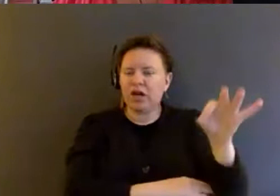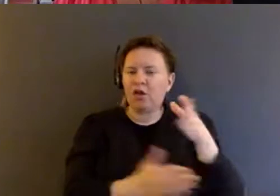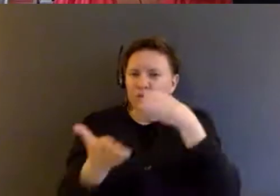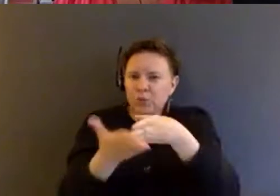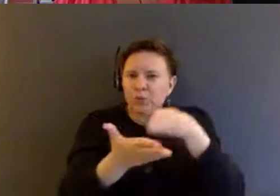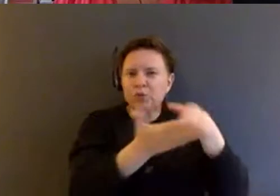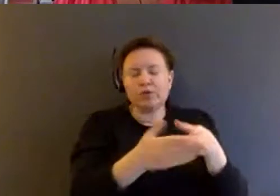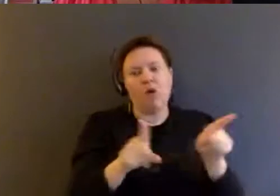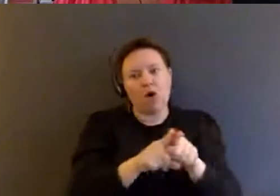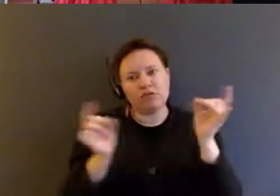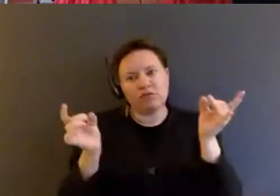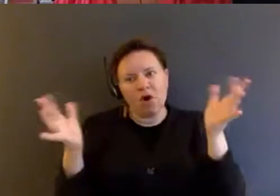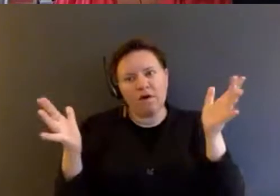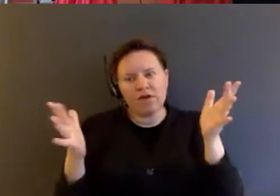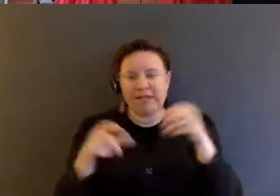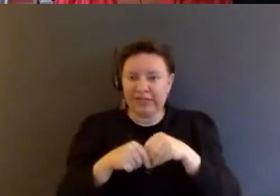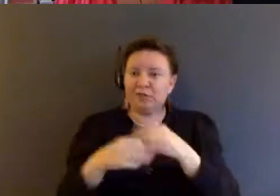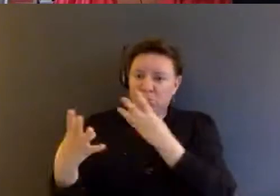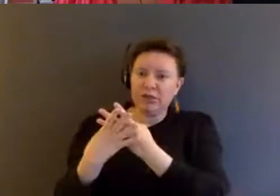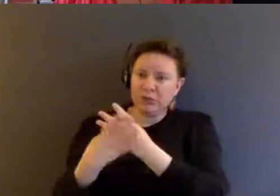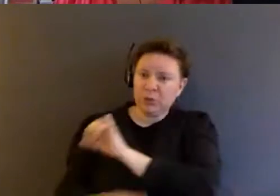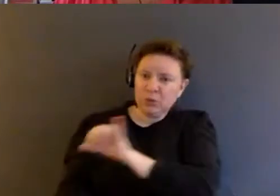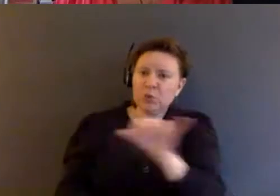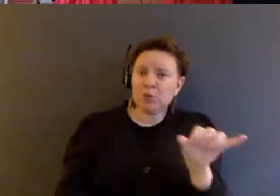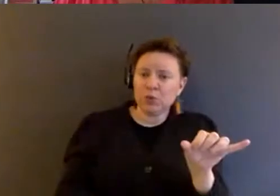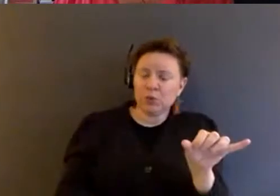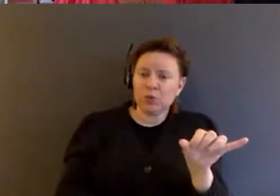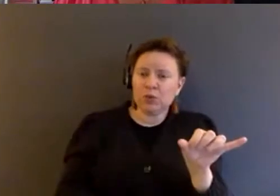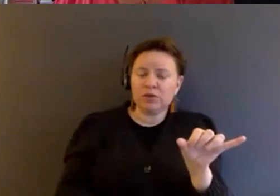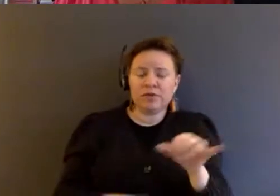horrific in prisons and jails.